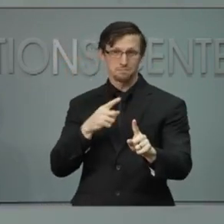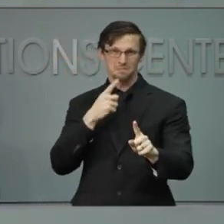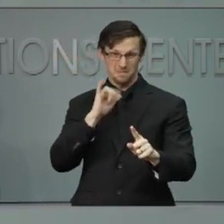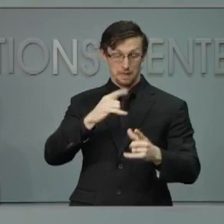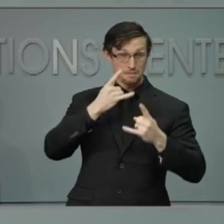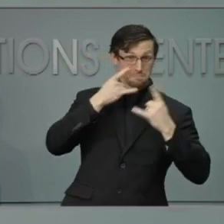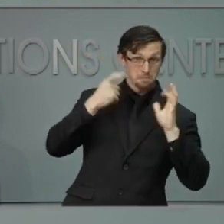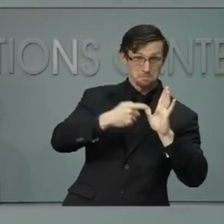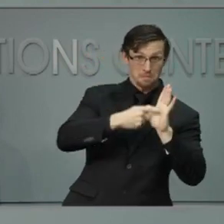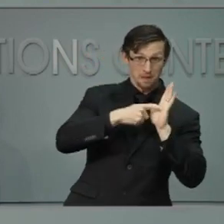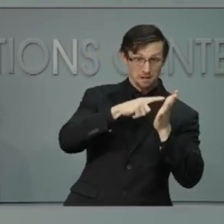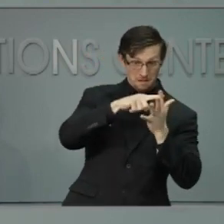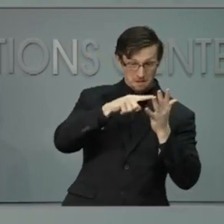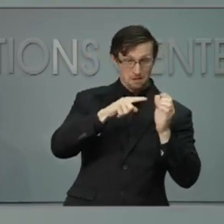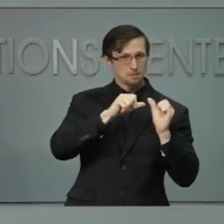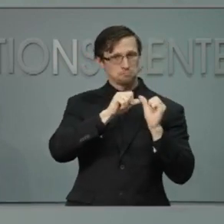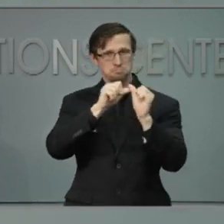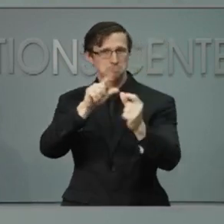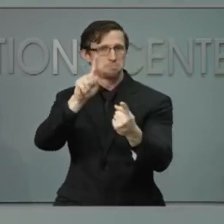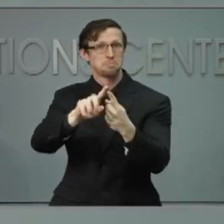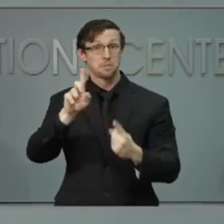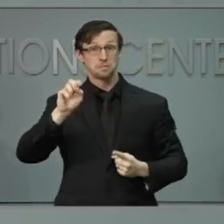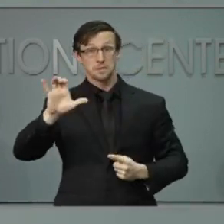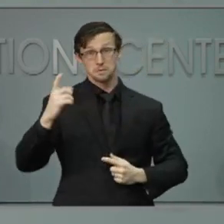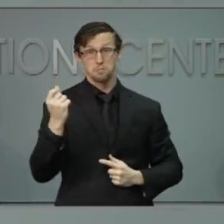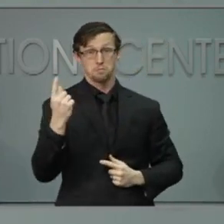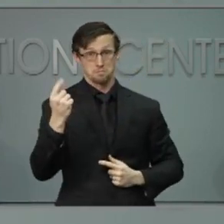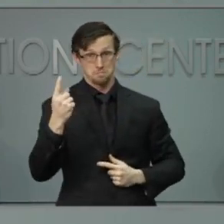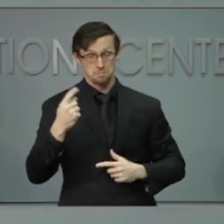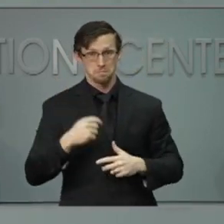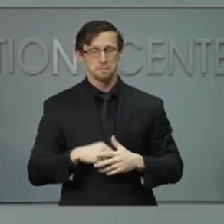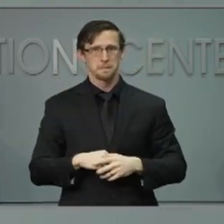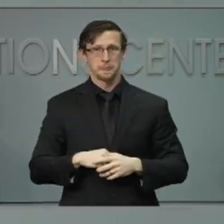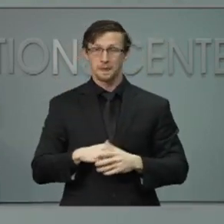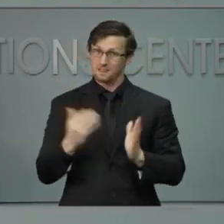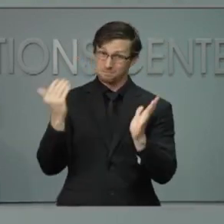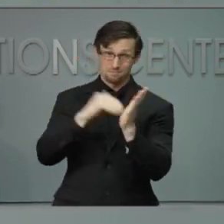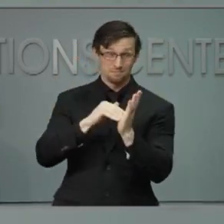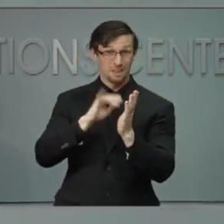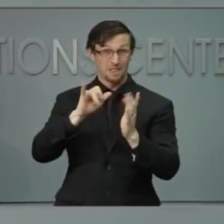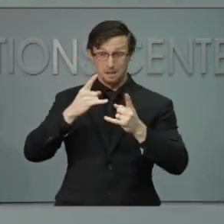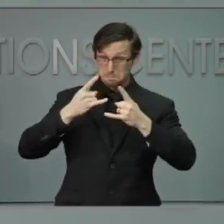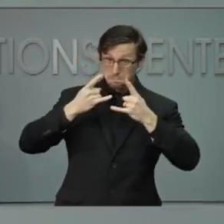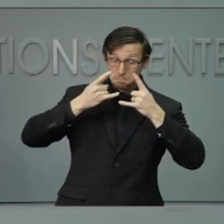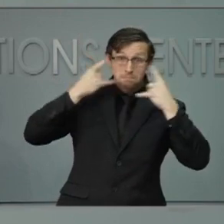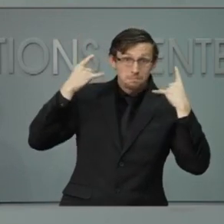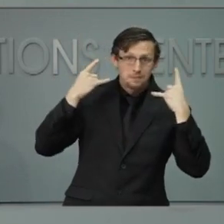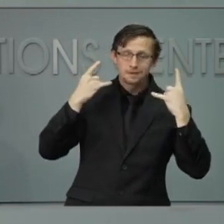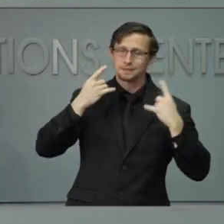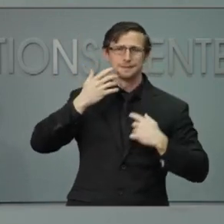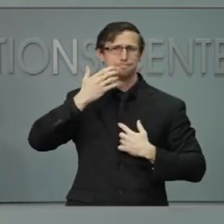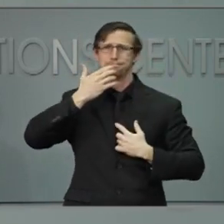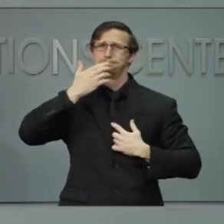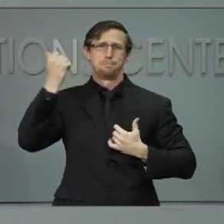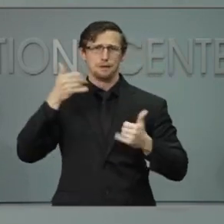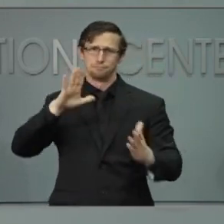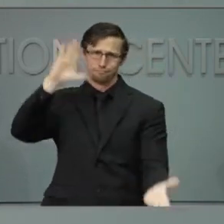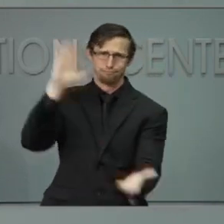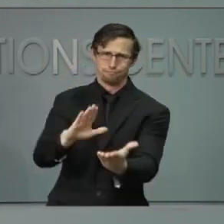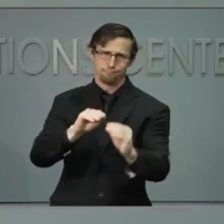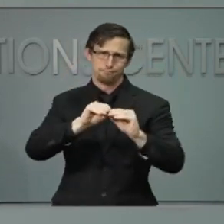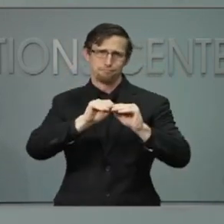11th. Wearing a mask over our mouth and nose is the best thing we can do to prevent the spread of this virus.